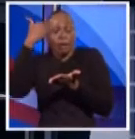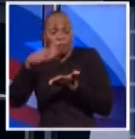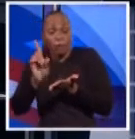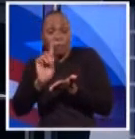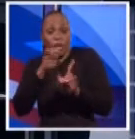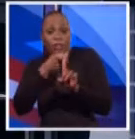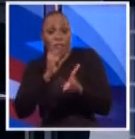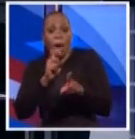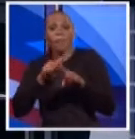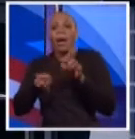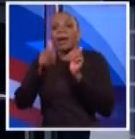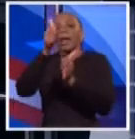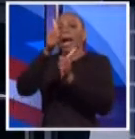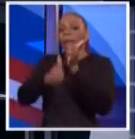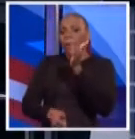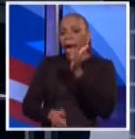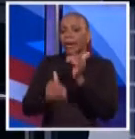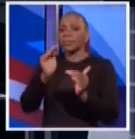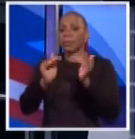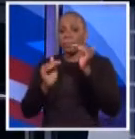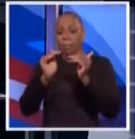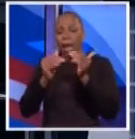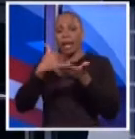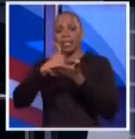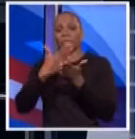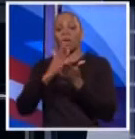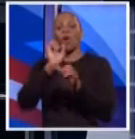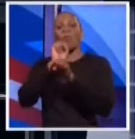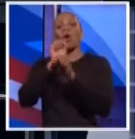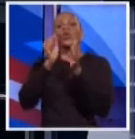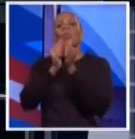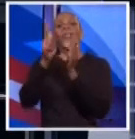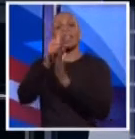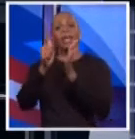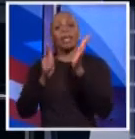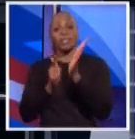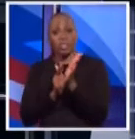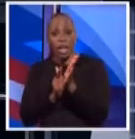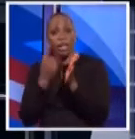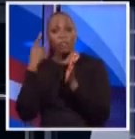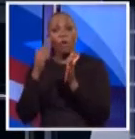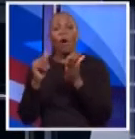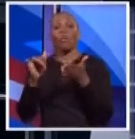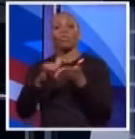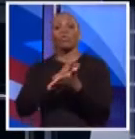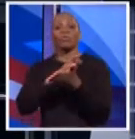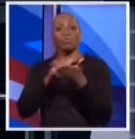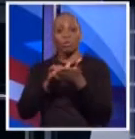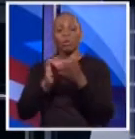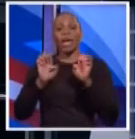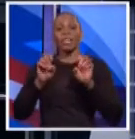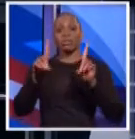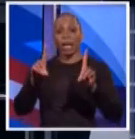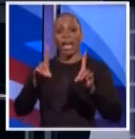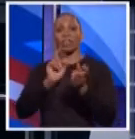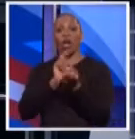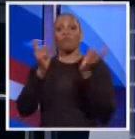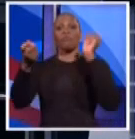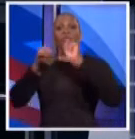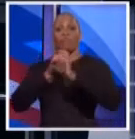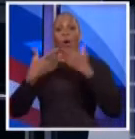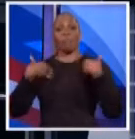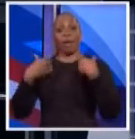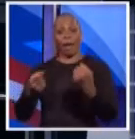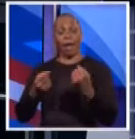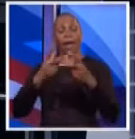I passed a balanced budget working with a legislature that gave historic funding to New York City's education, reformed health care, did many other things we can